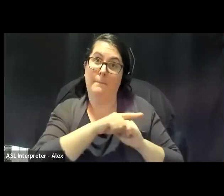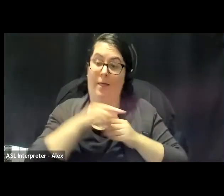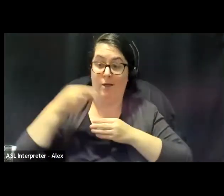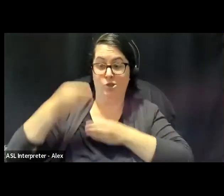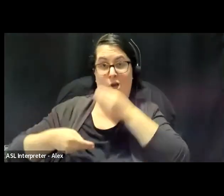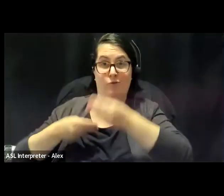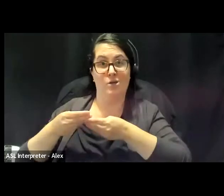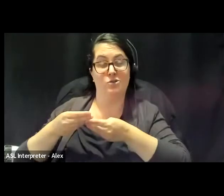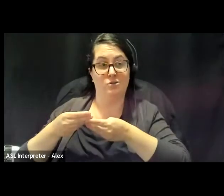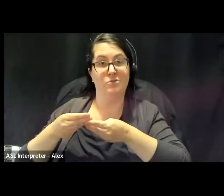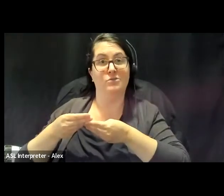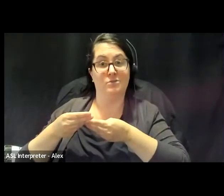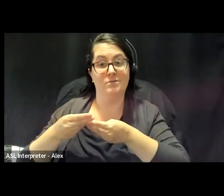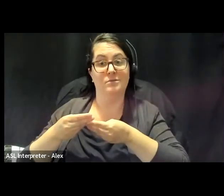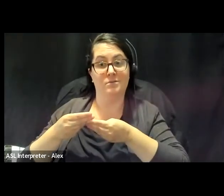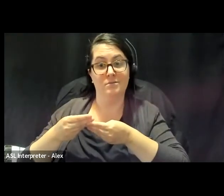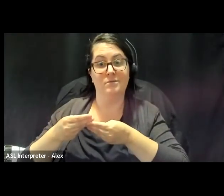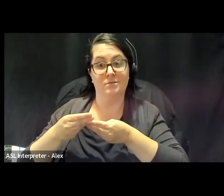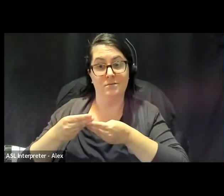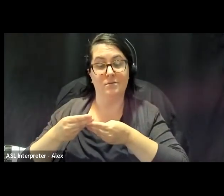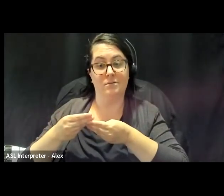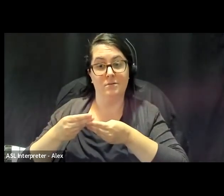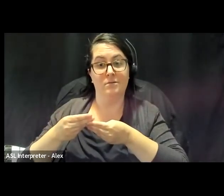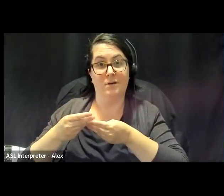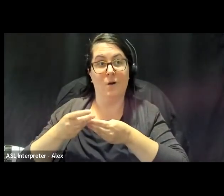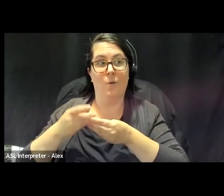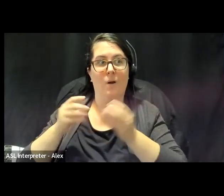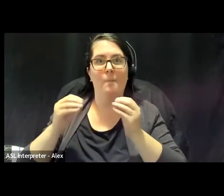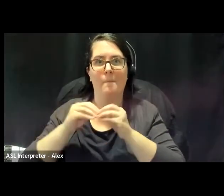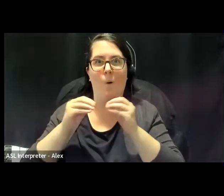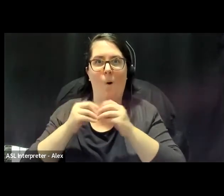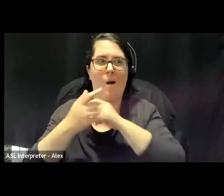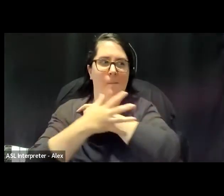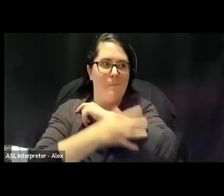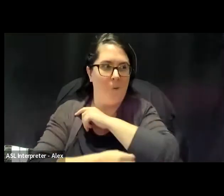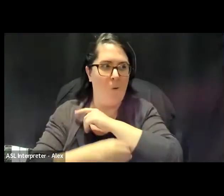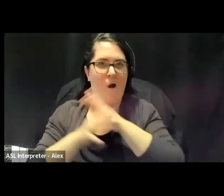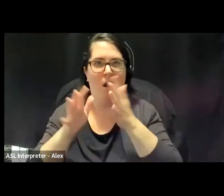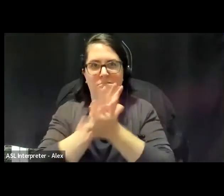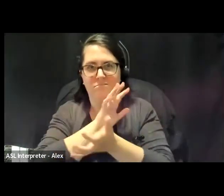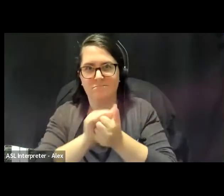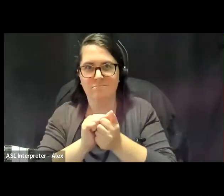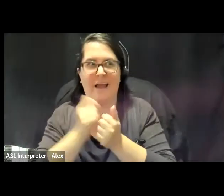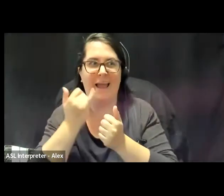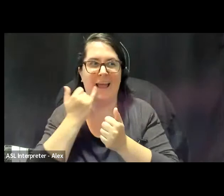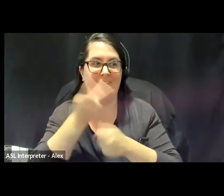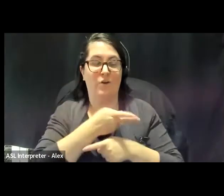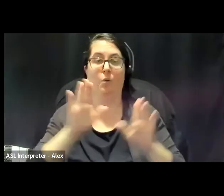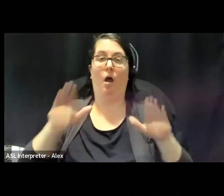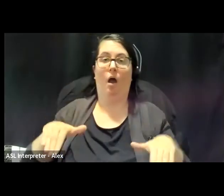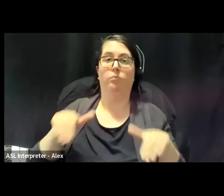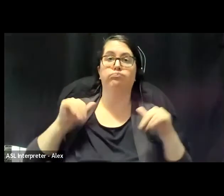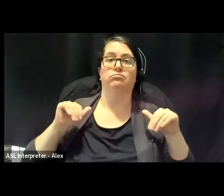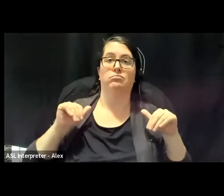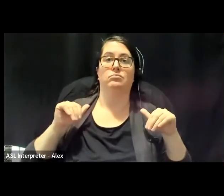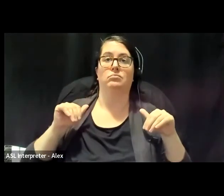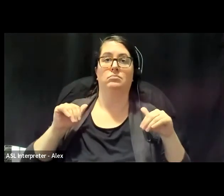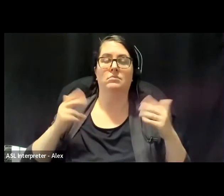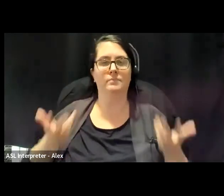more will live poor, half-butchered lives if you fail to act. So I think in one way, these words are